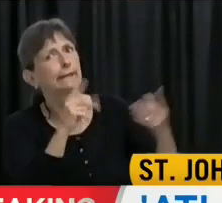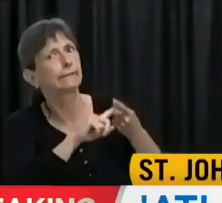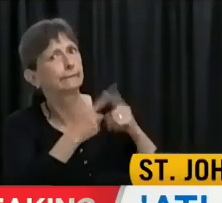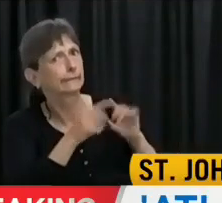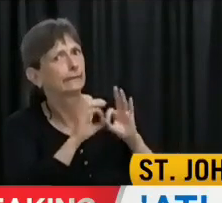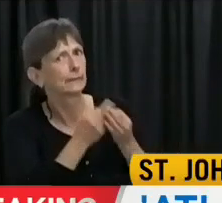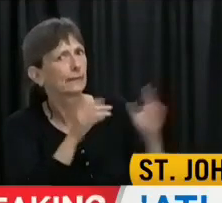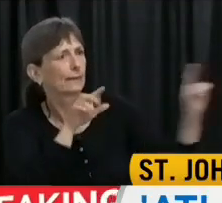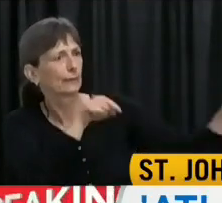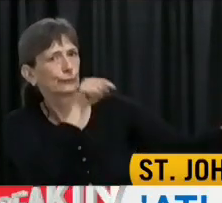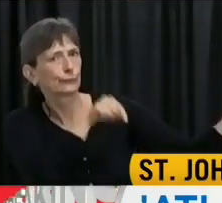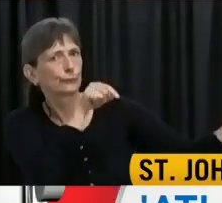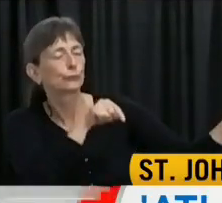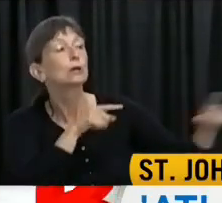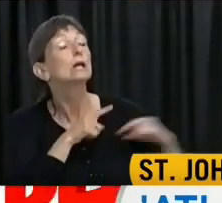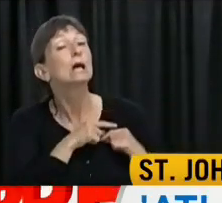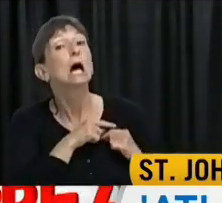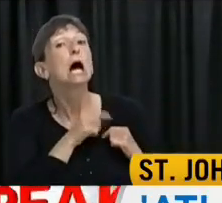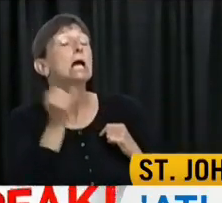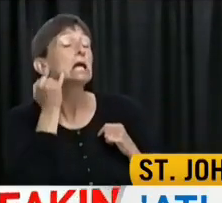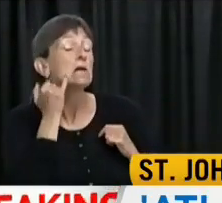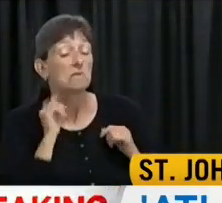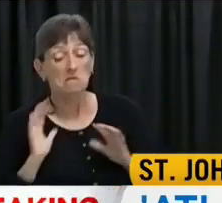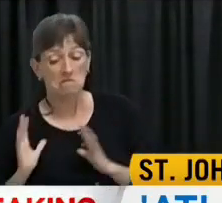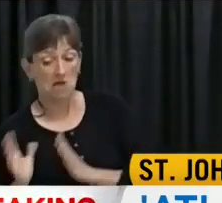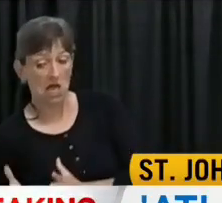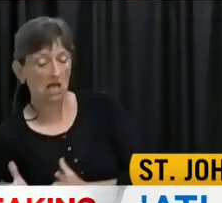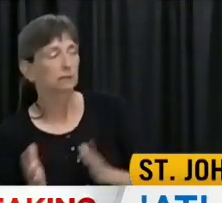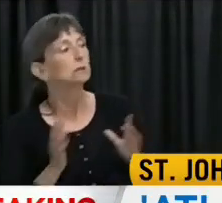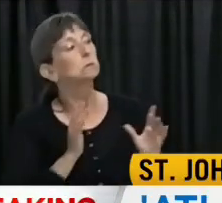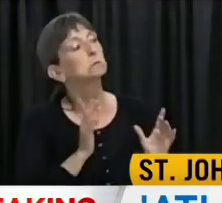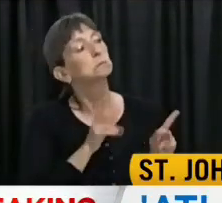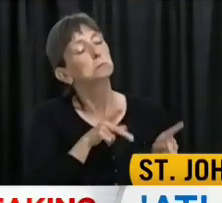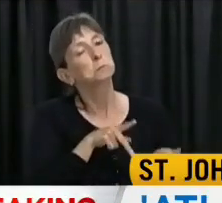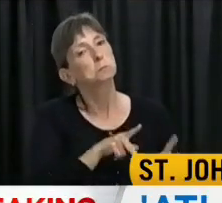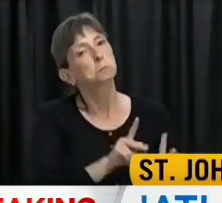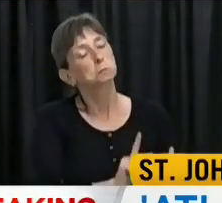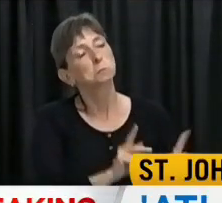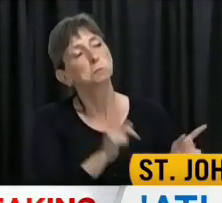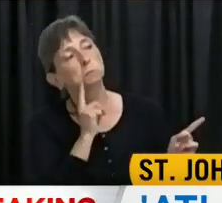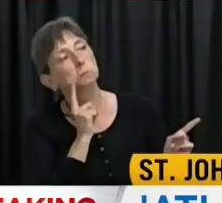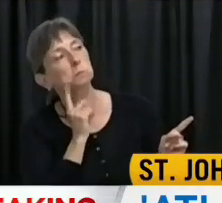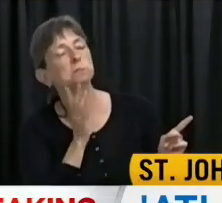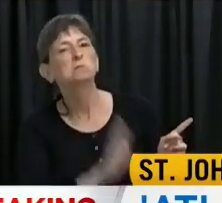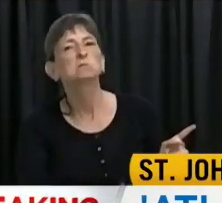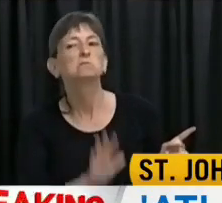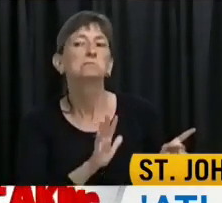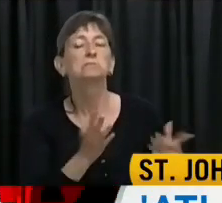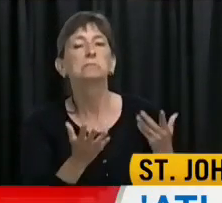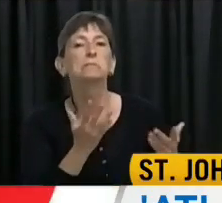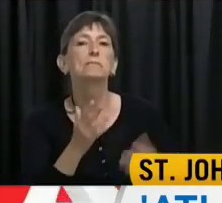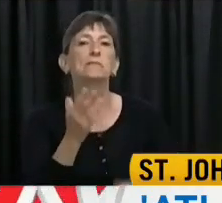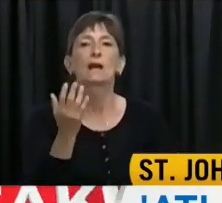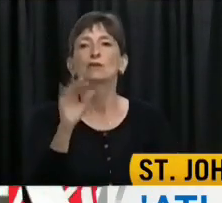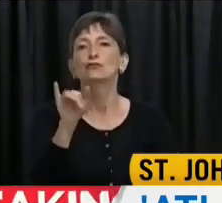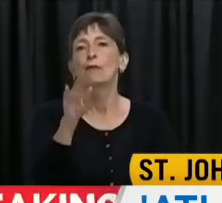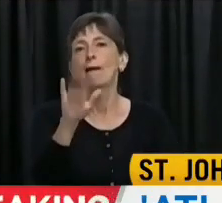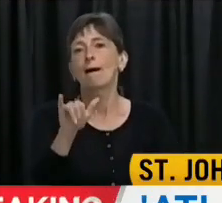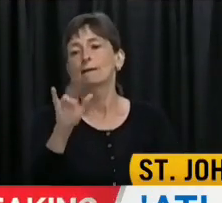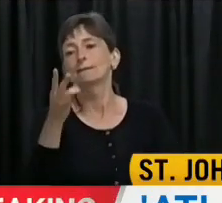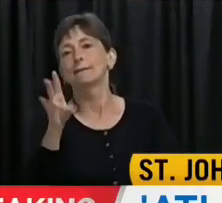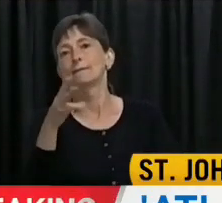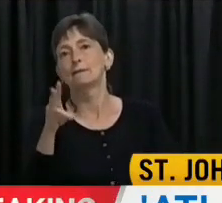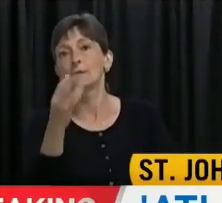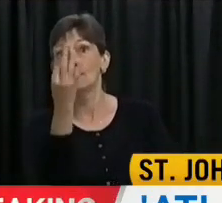family and friends, we would permit travelers from other parts of Canada starting around Friday, July